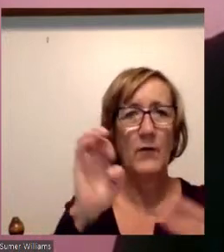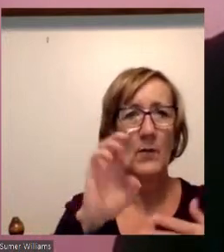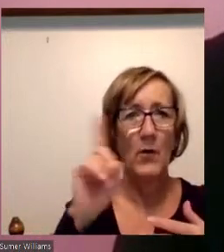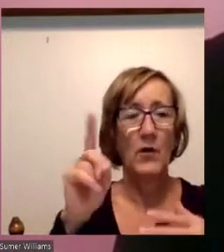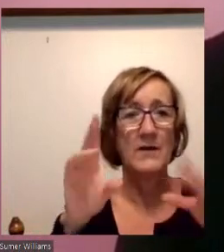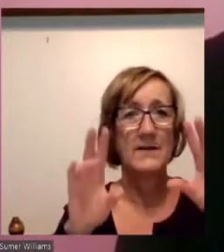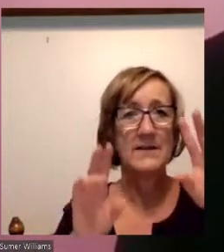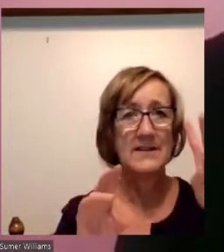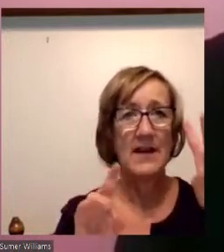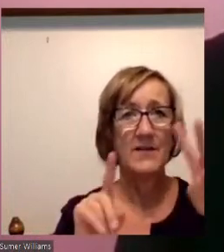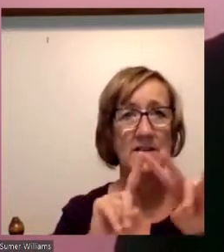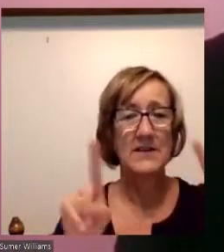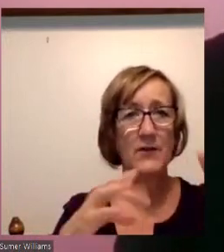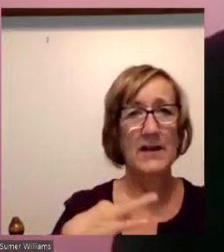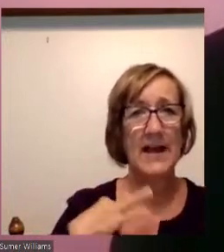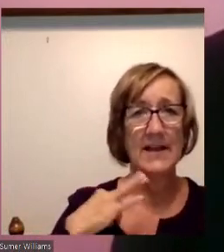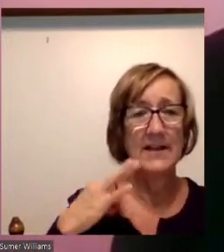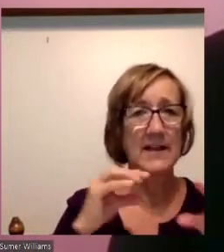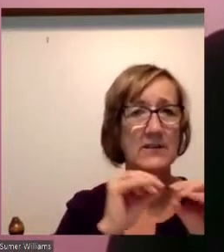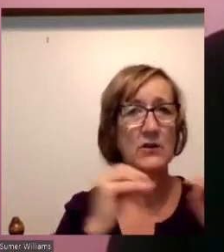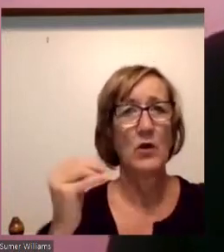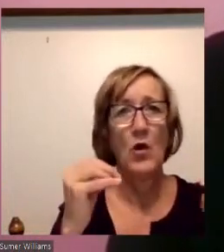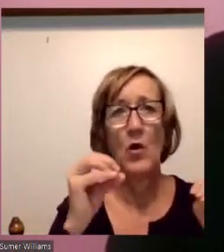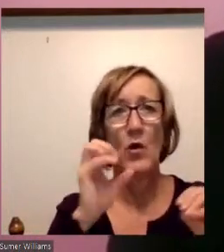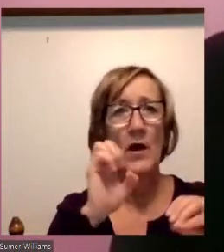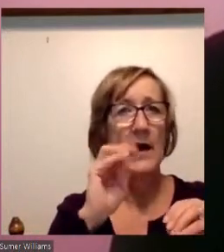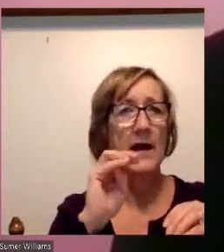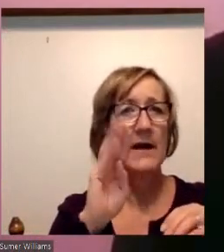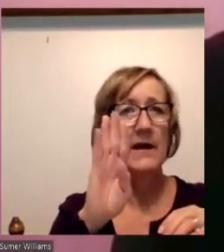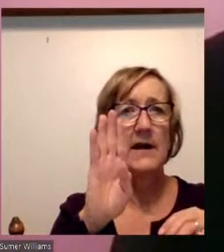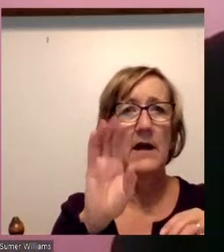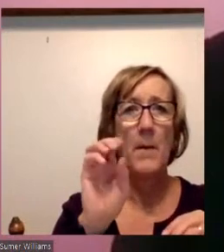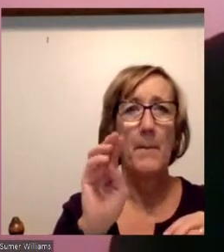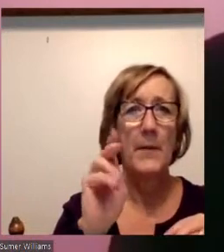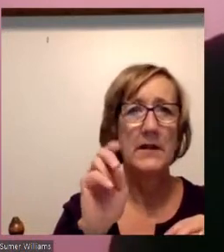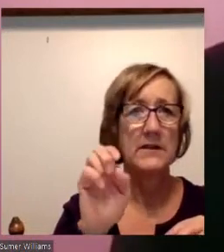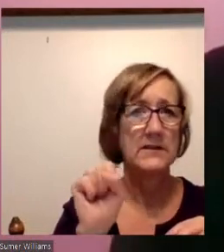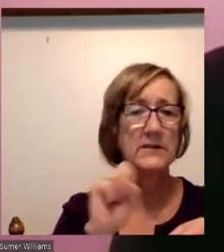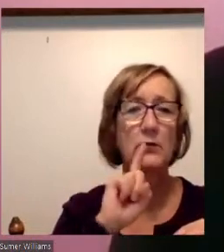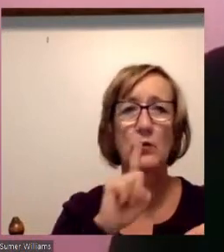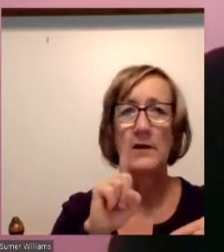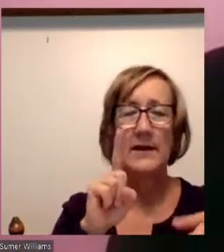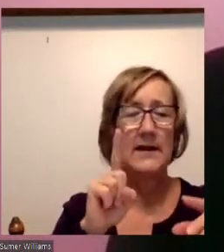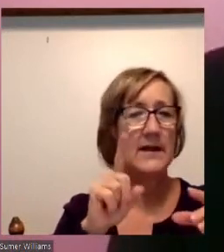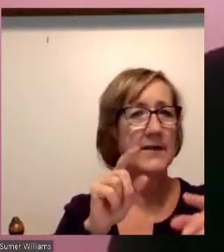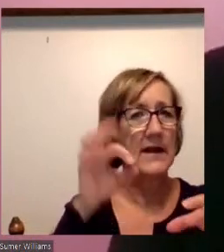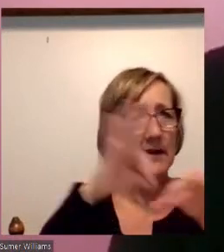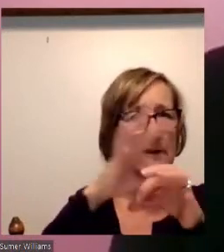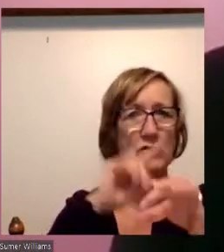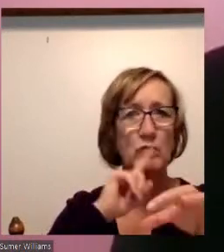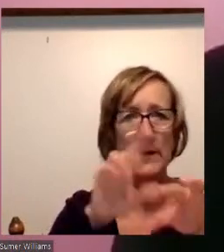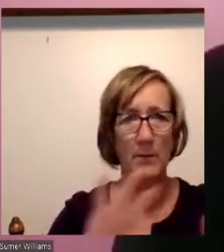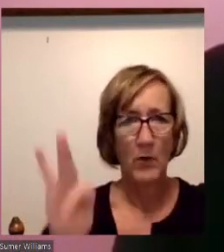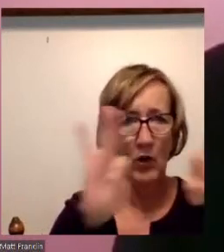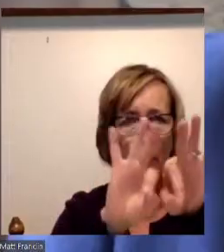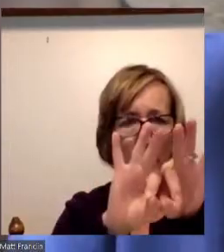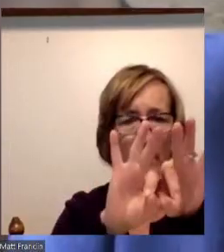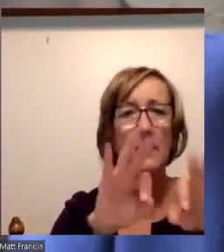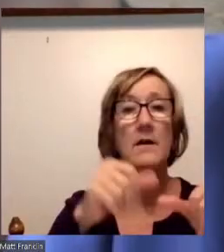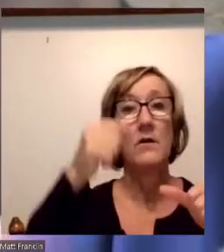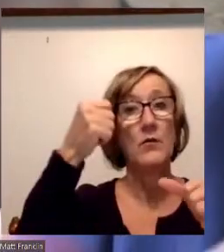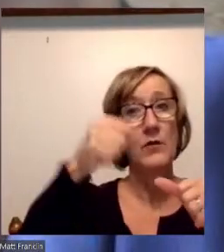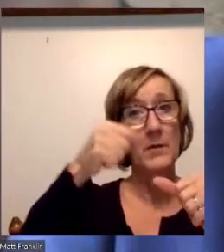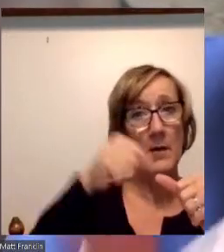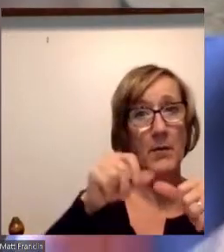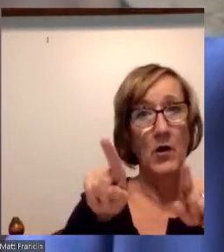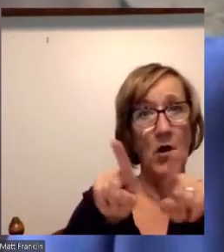candidates and no incumbents, making the election all the more important. And keep in mind, too,